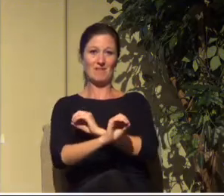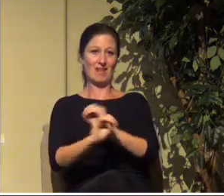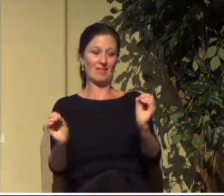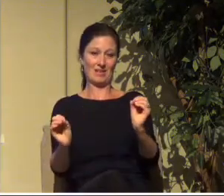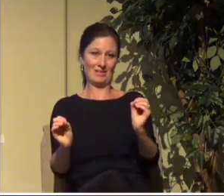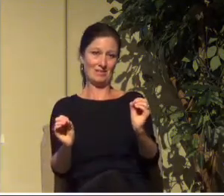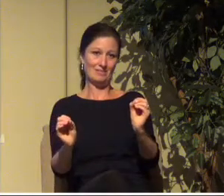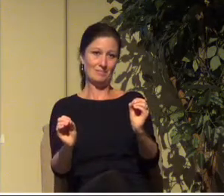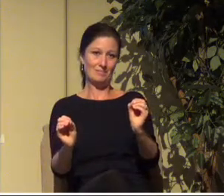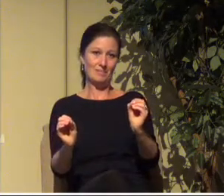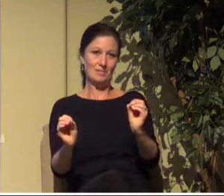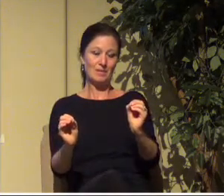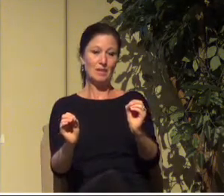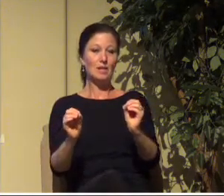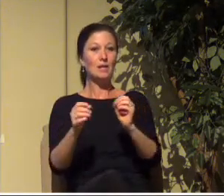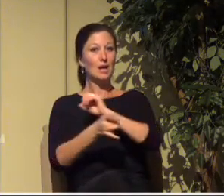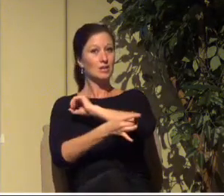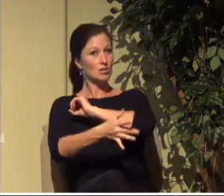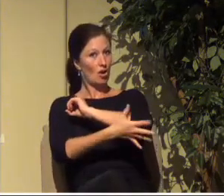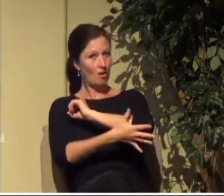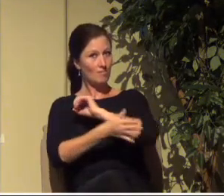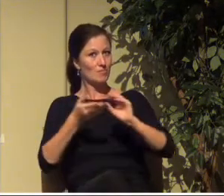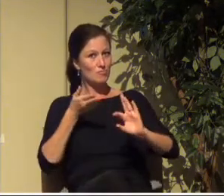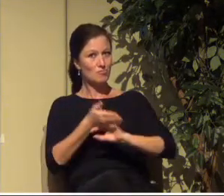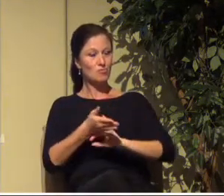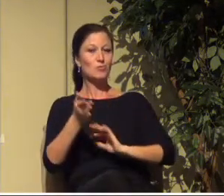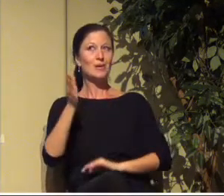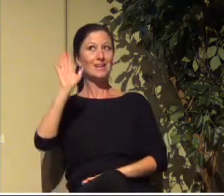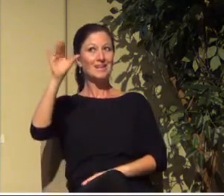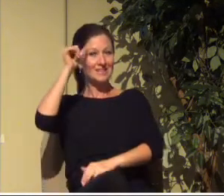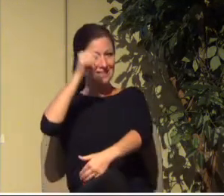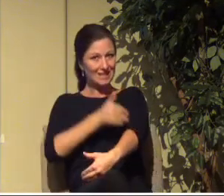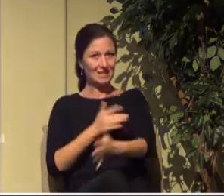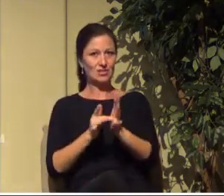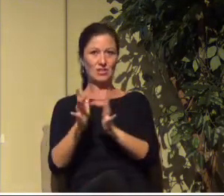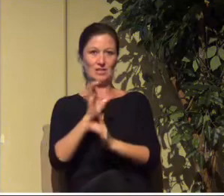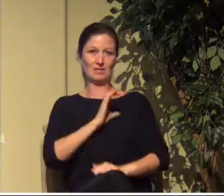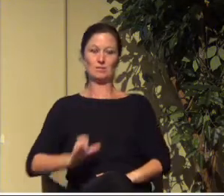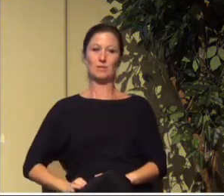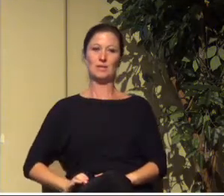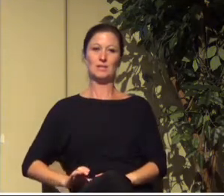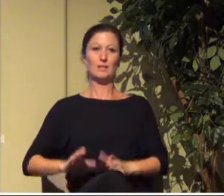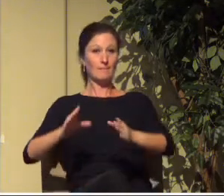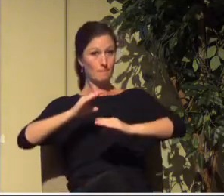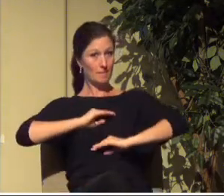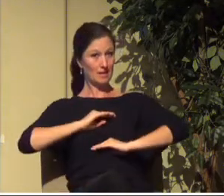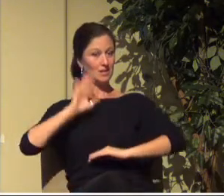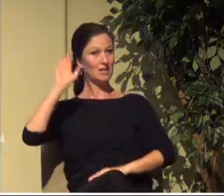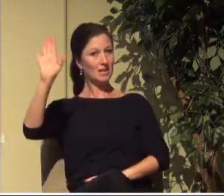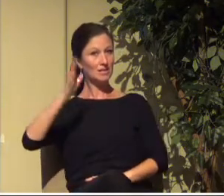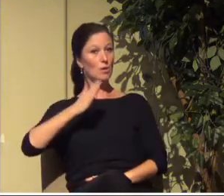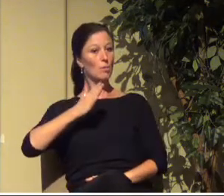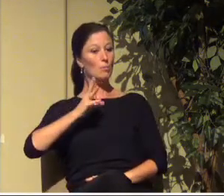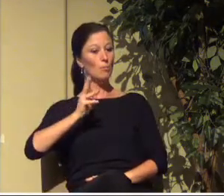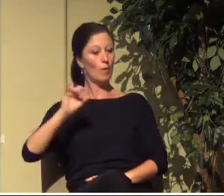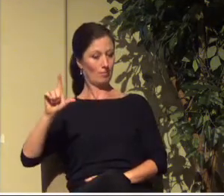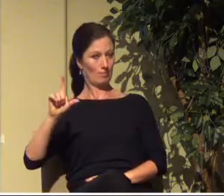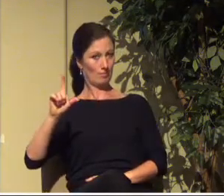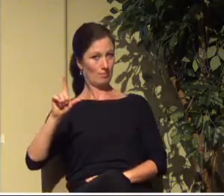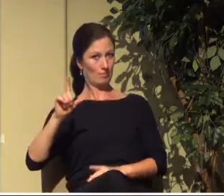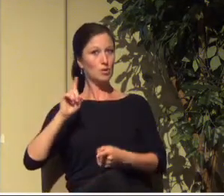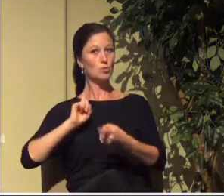as his sons through Jesus Christ, in accordance with his pleasure and will to the praise of his glorious grace,